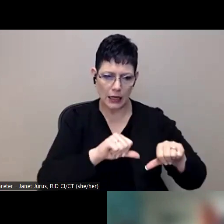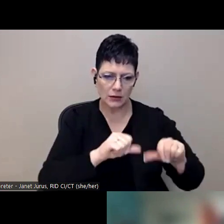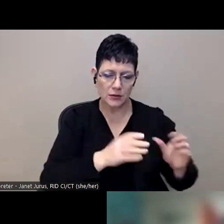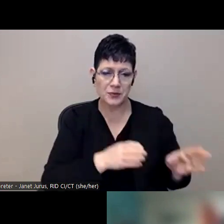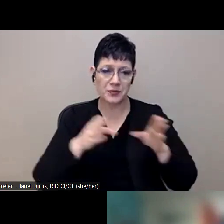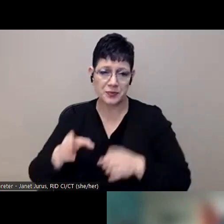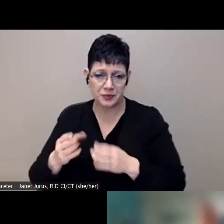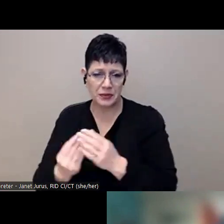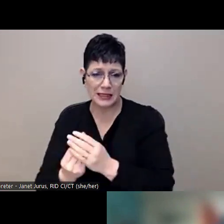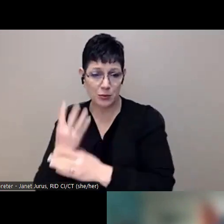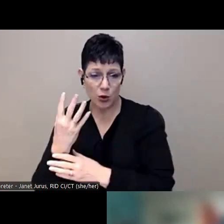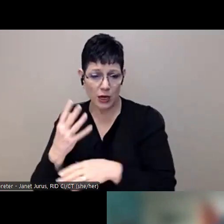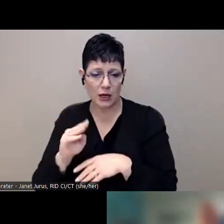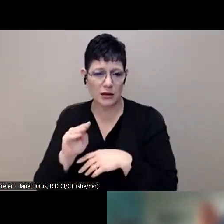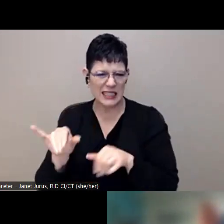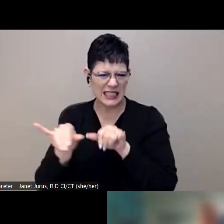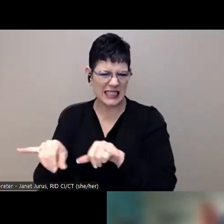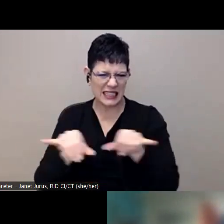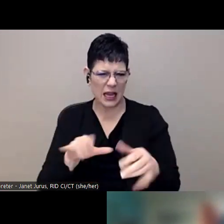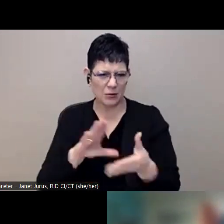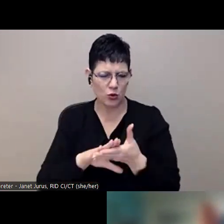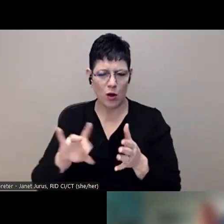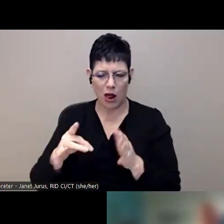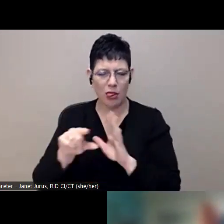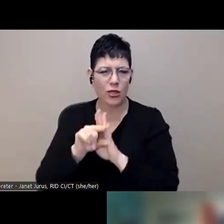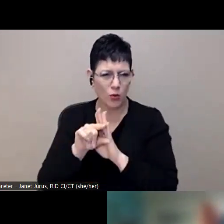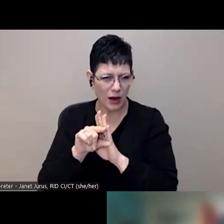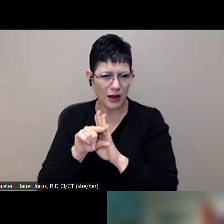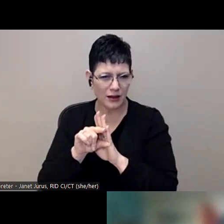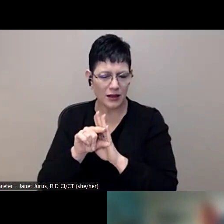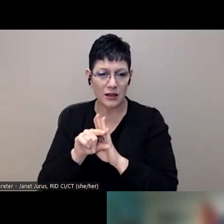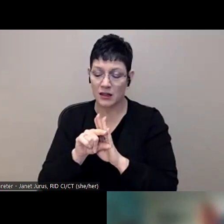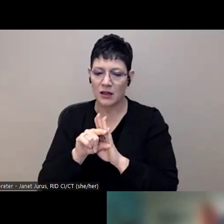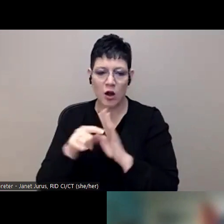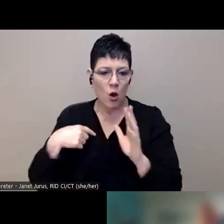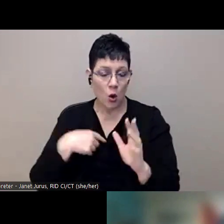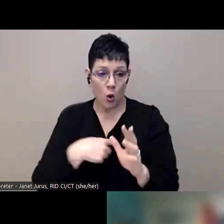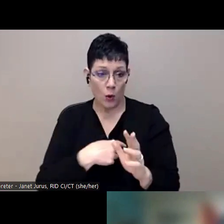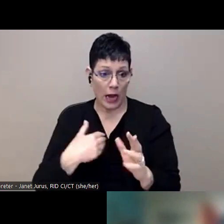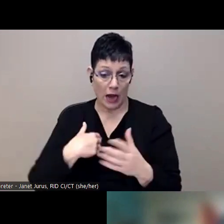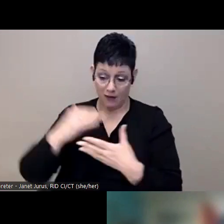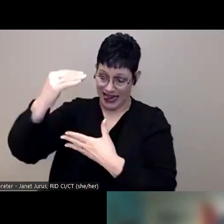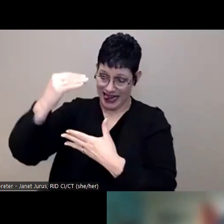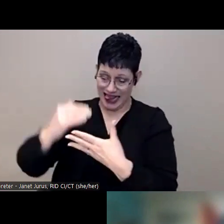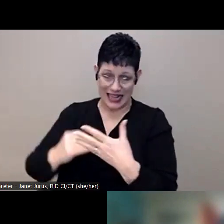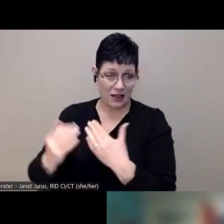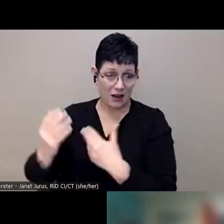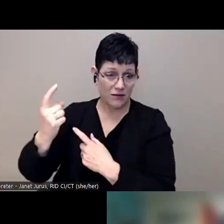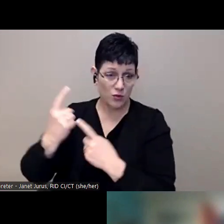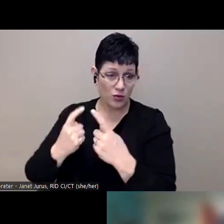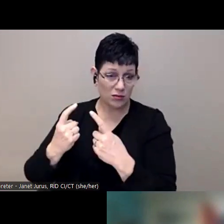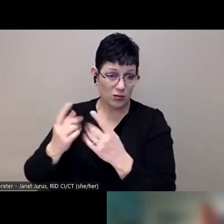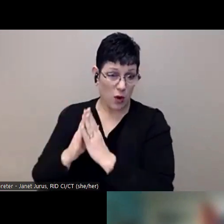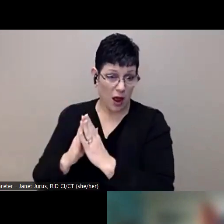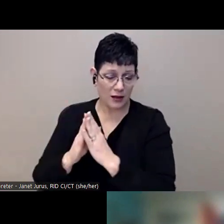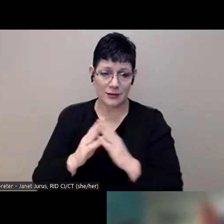Mayberry eighth grade. Um, and so yeah, we have more requests for groups than we have staff hours